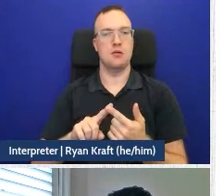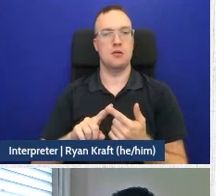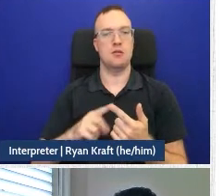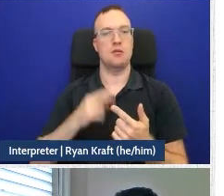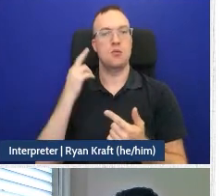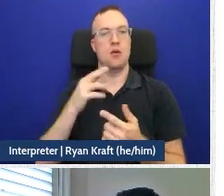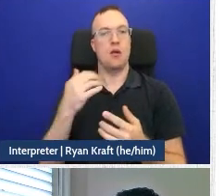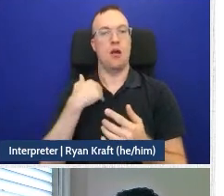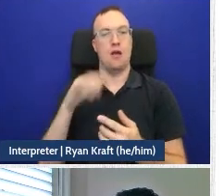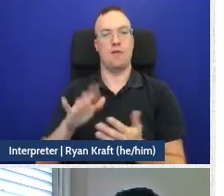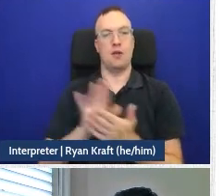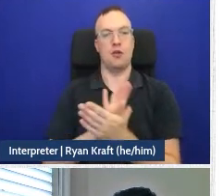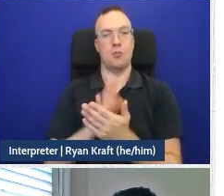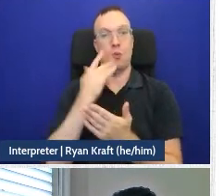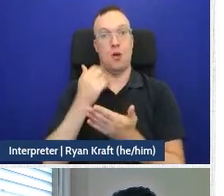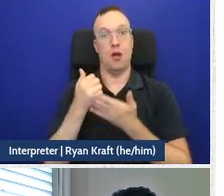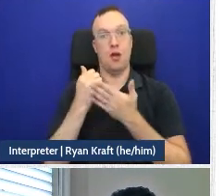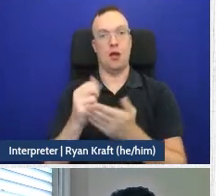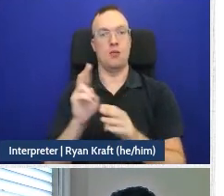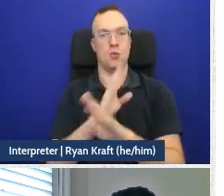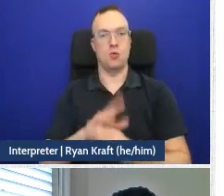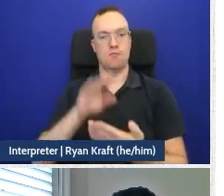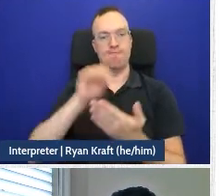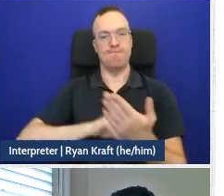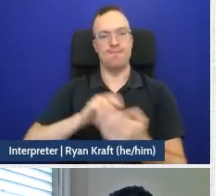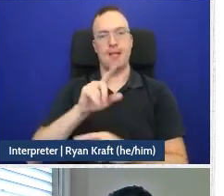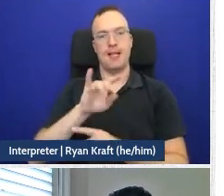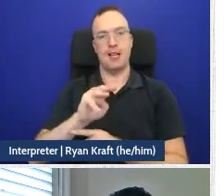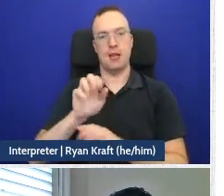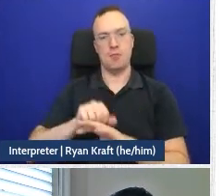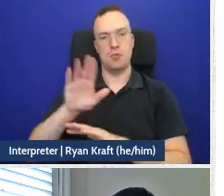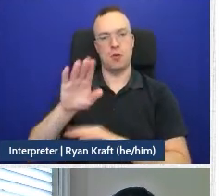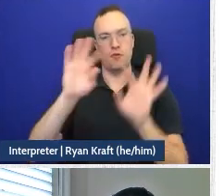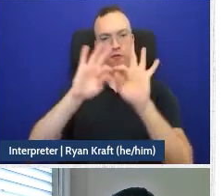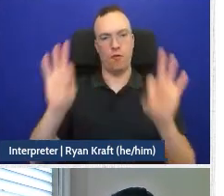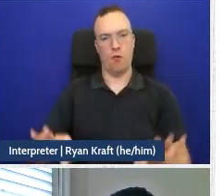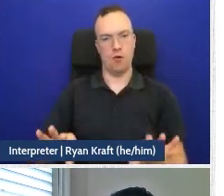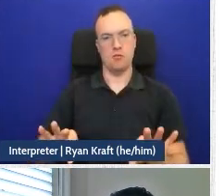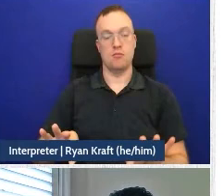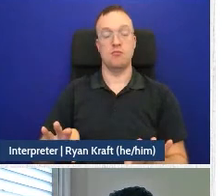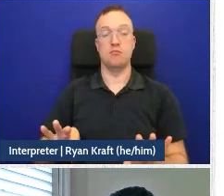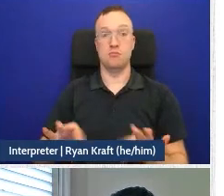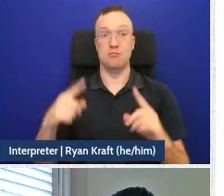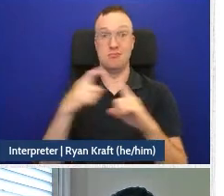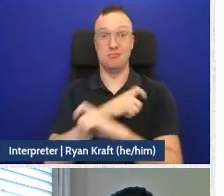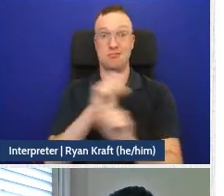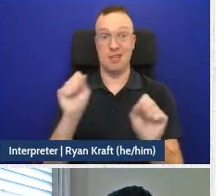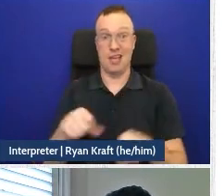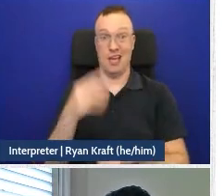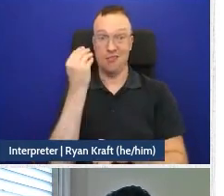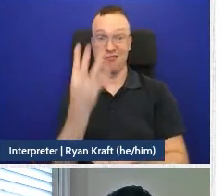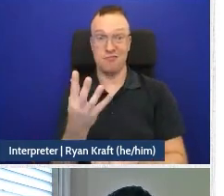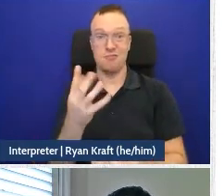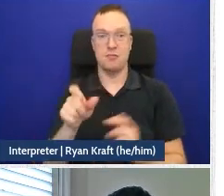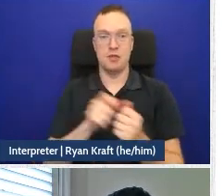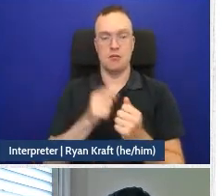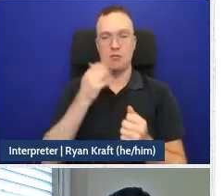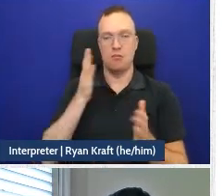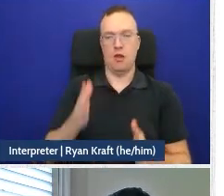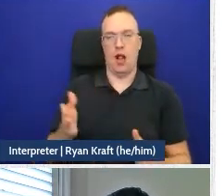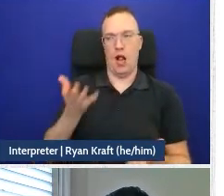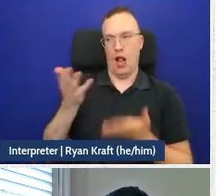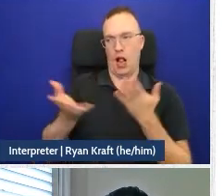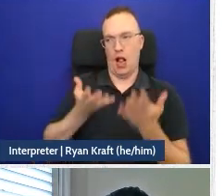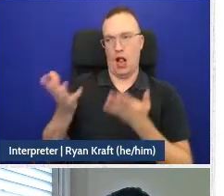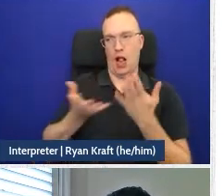document is to actually assist users with filling out the claim submission forms, which can be surprisingly complex, especially to a lay person. And so this